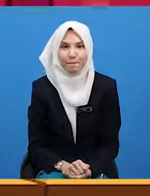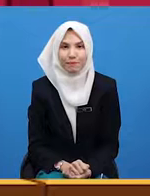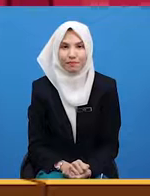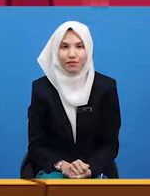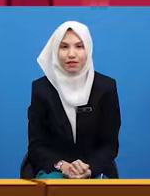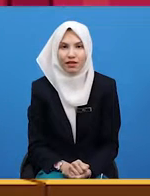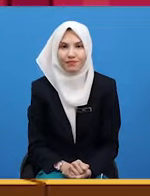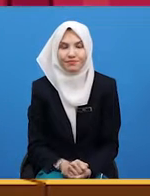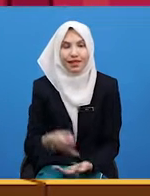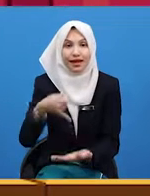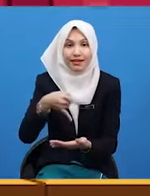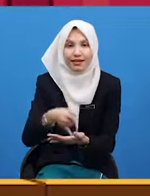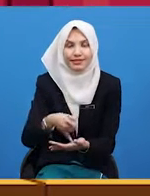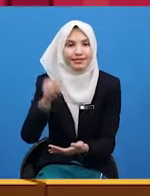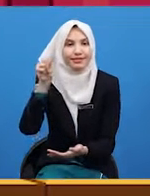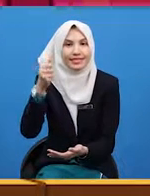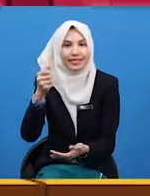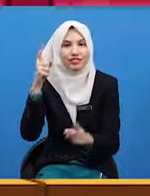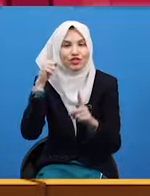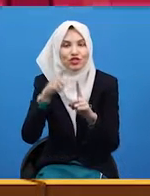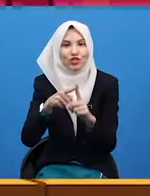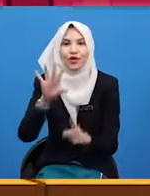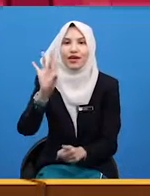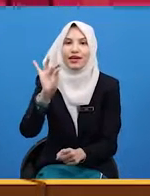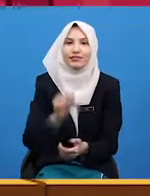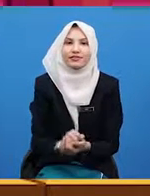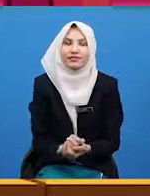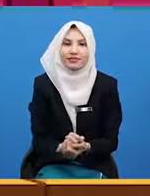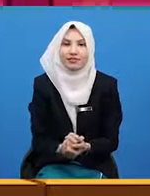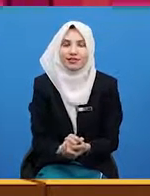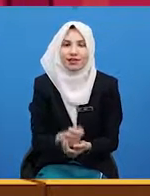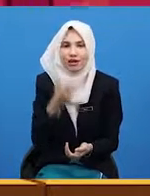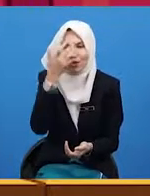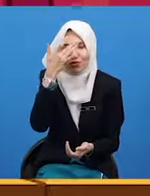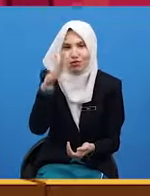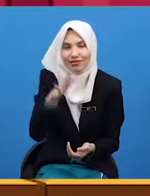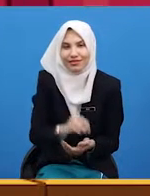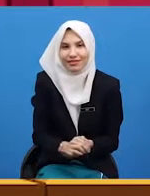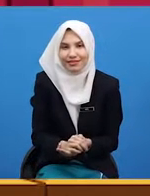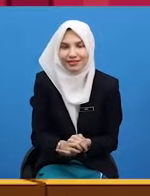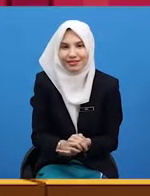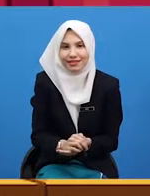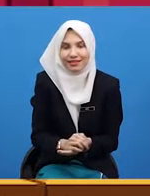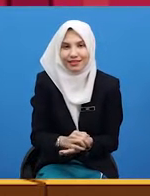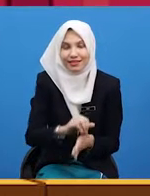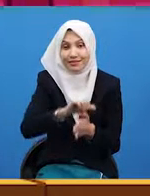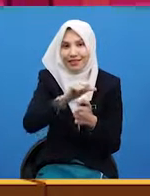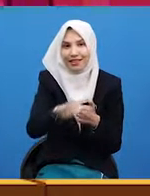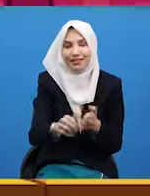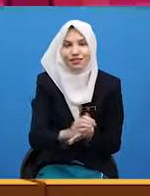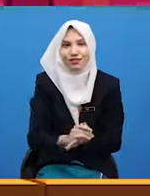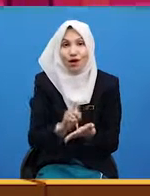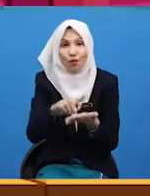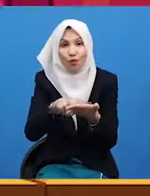It's 10 to 8. Oh, brilliant. Last one. What